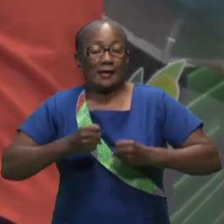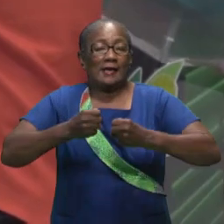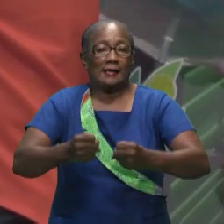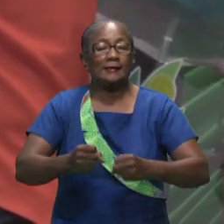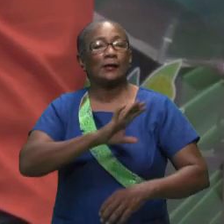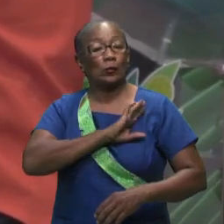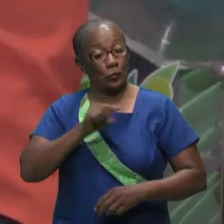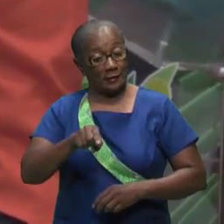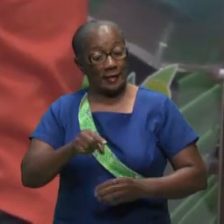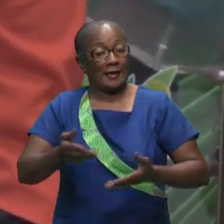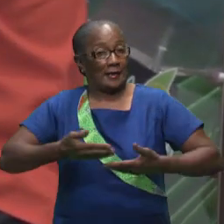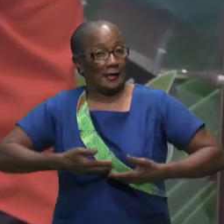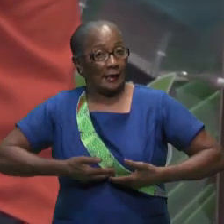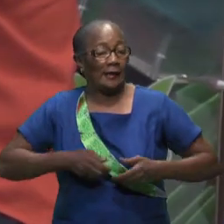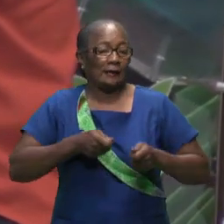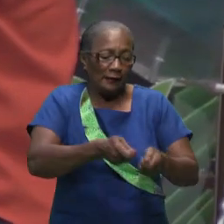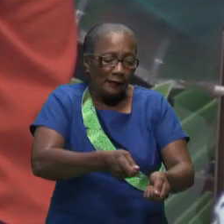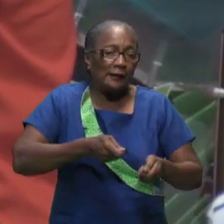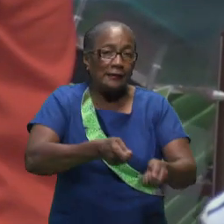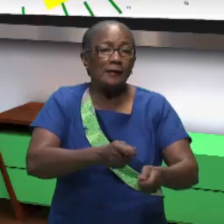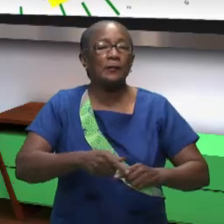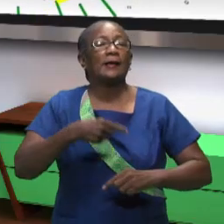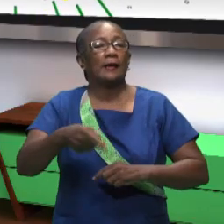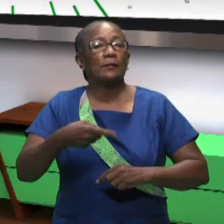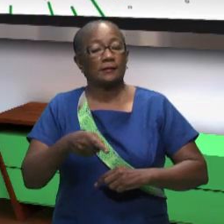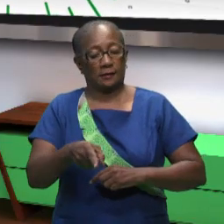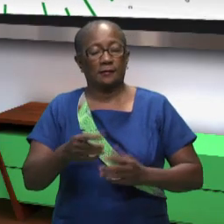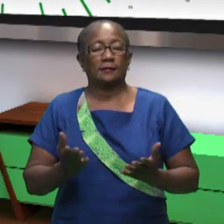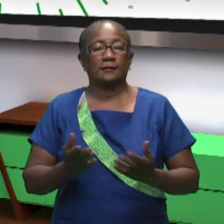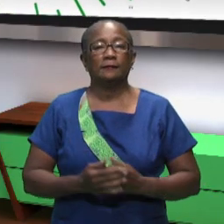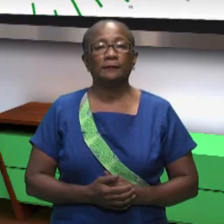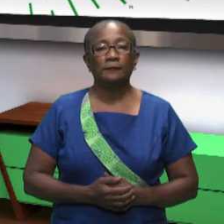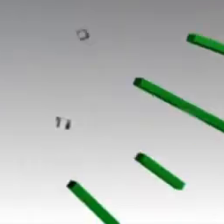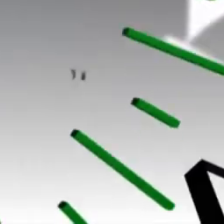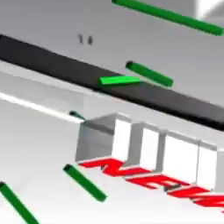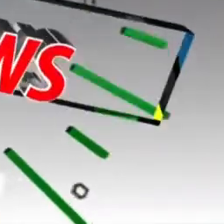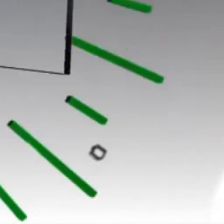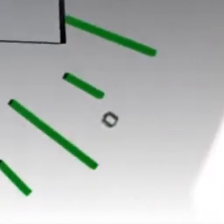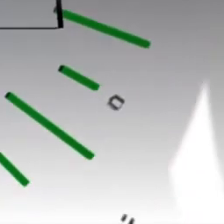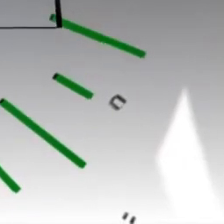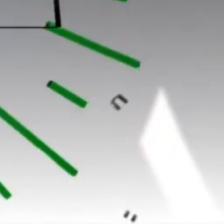farmers for their efforts they also donated some tools and machines